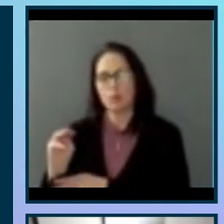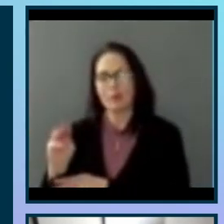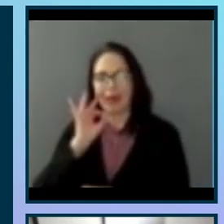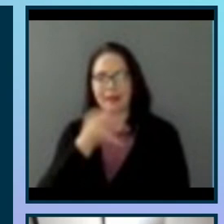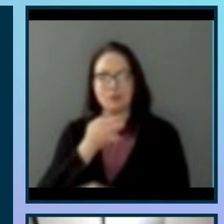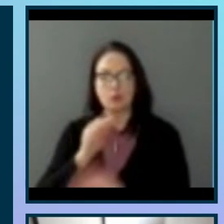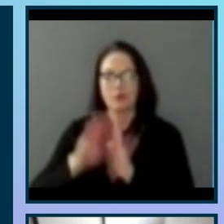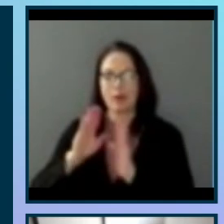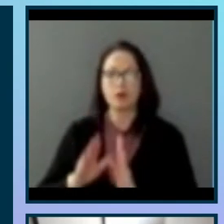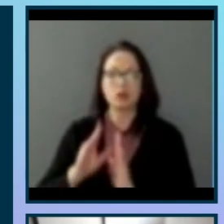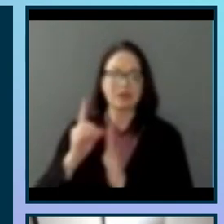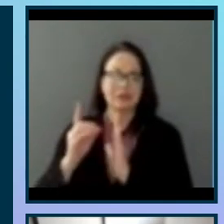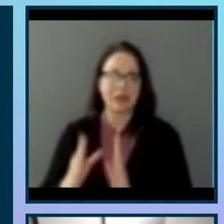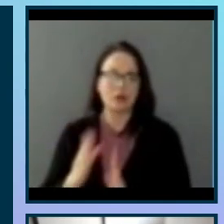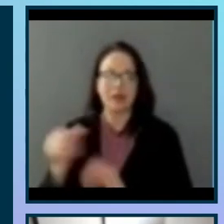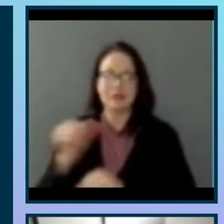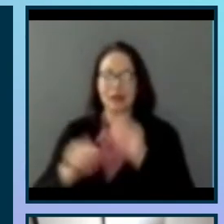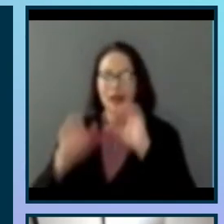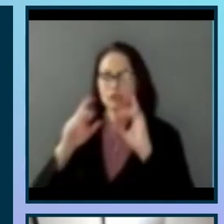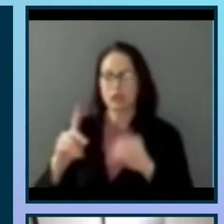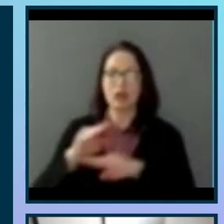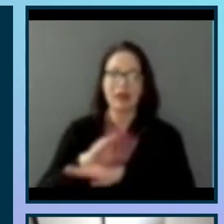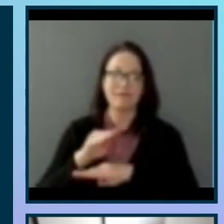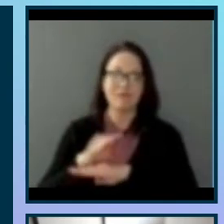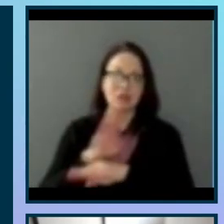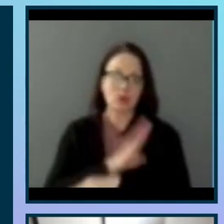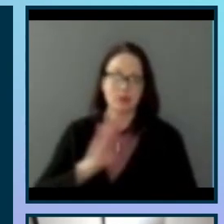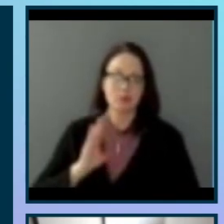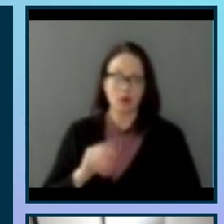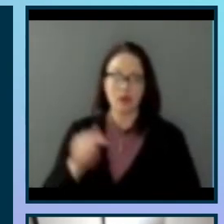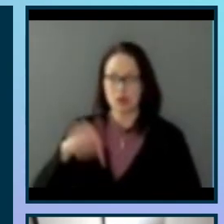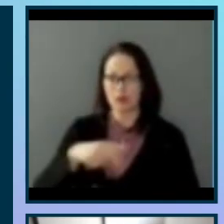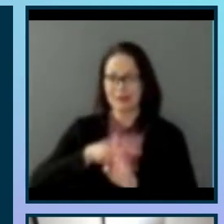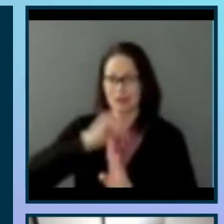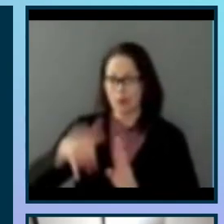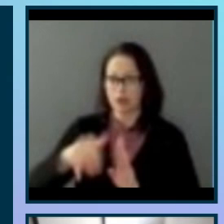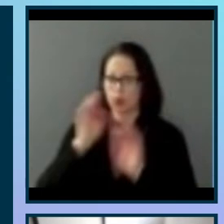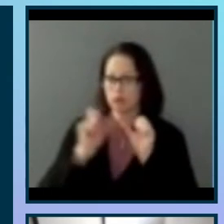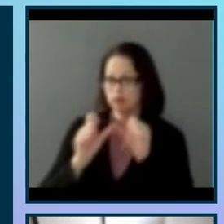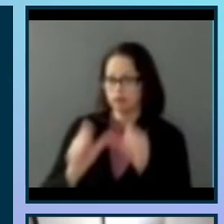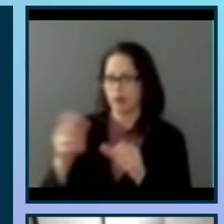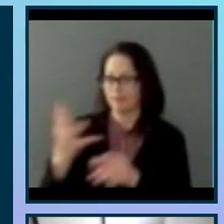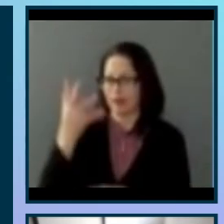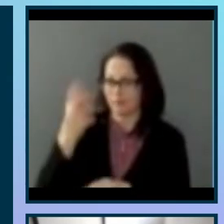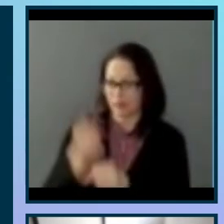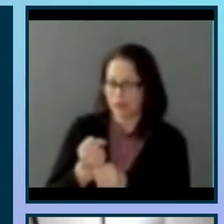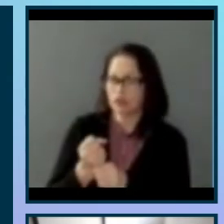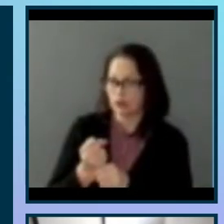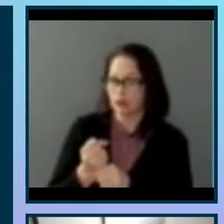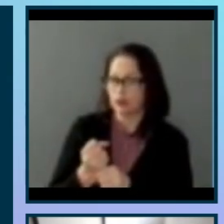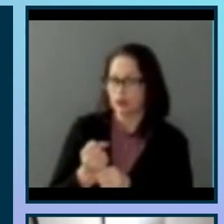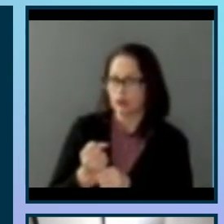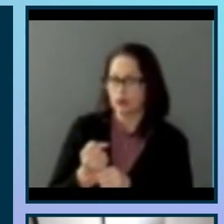designers, and science and education advisory boards. Keep in mind, this is a project that is lasting five years. So there are lots of